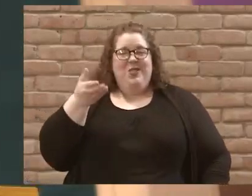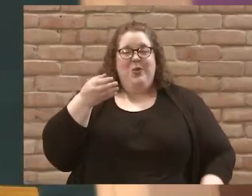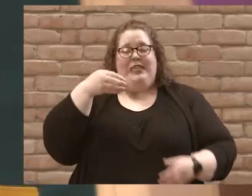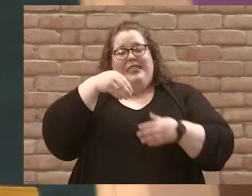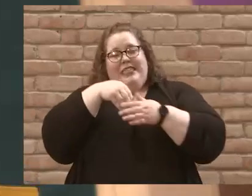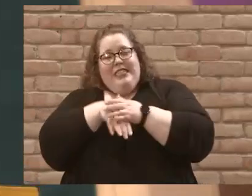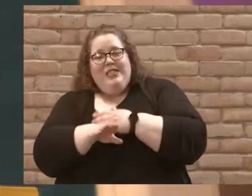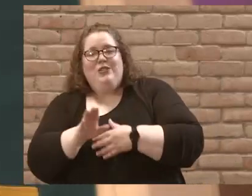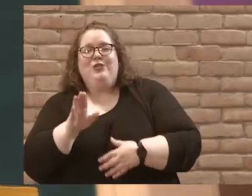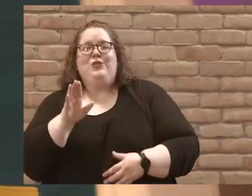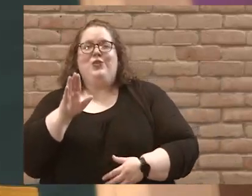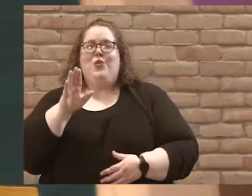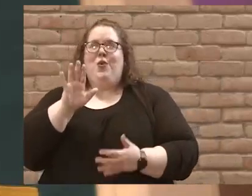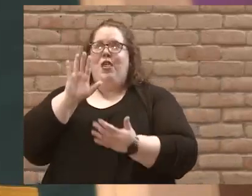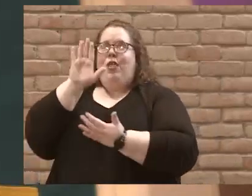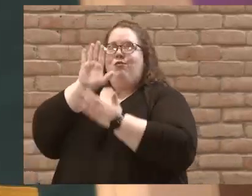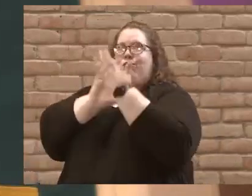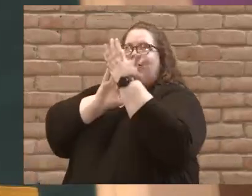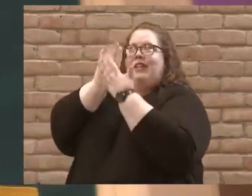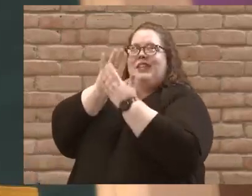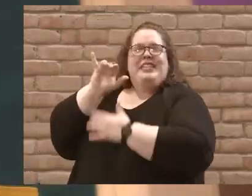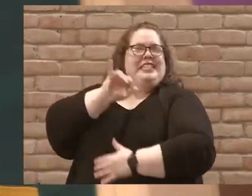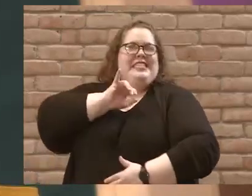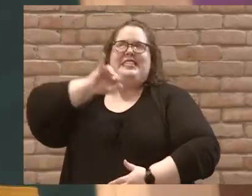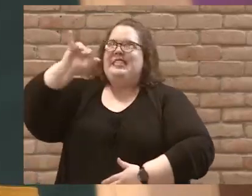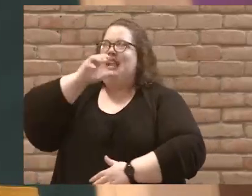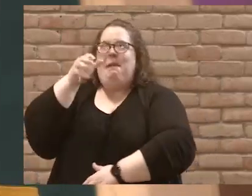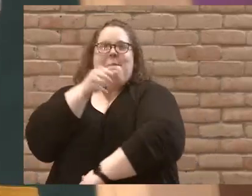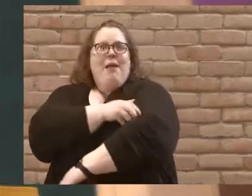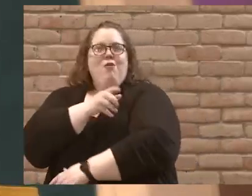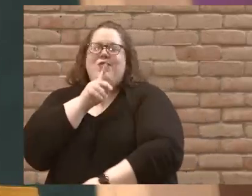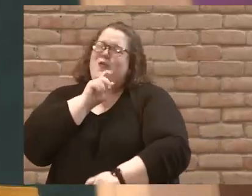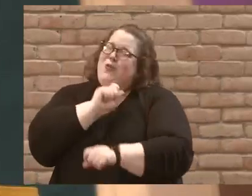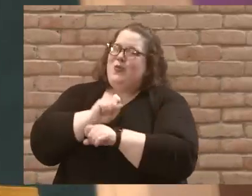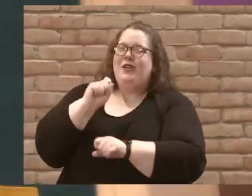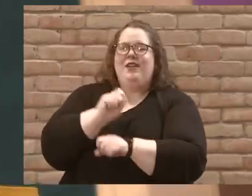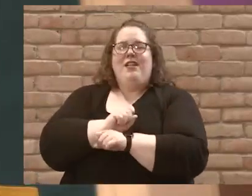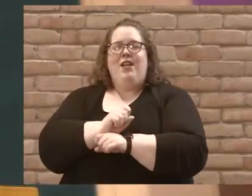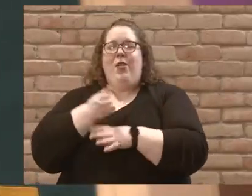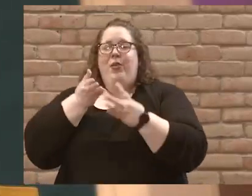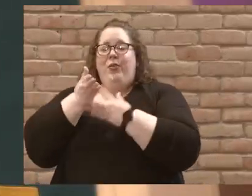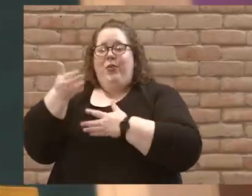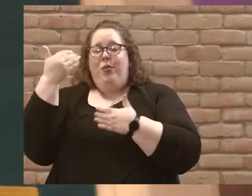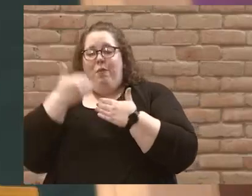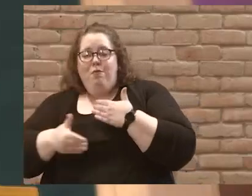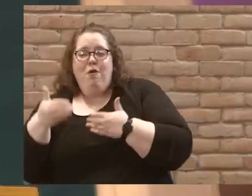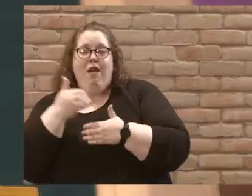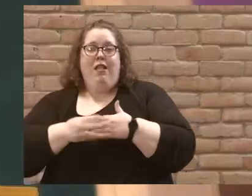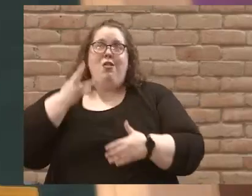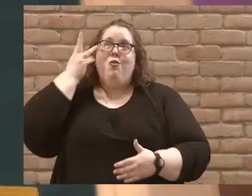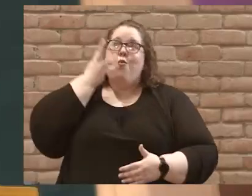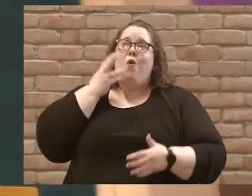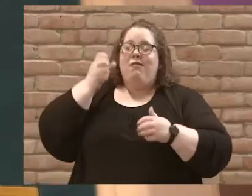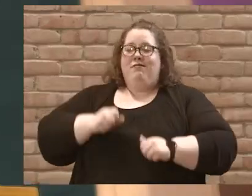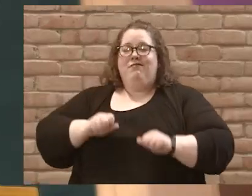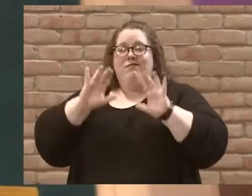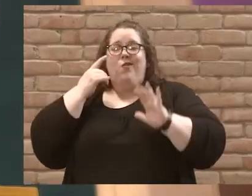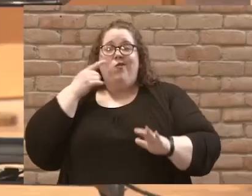the presence of that same power tangibly in bread and wine given for you.